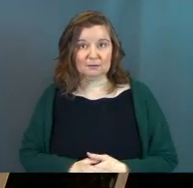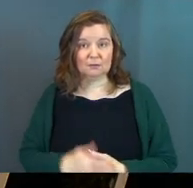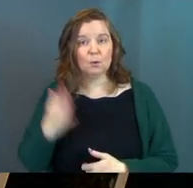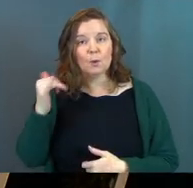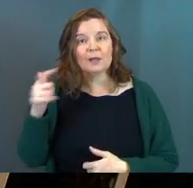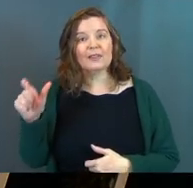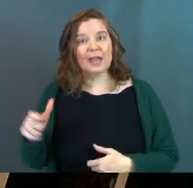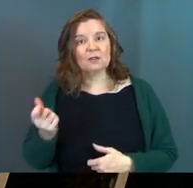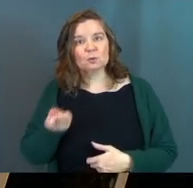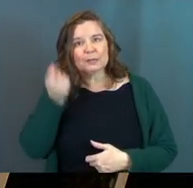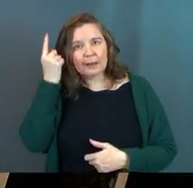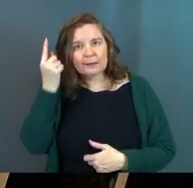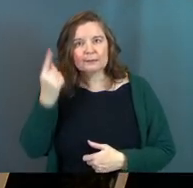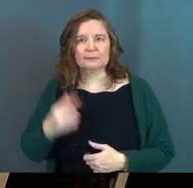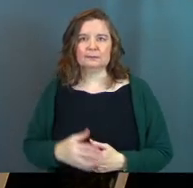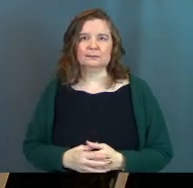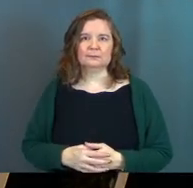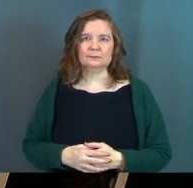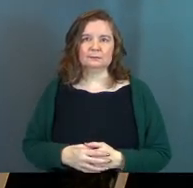Because they had to get it.